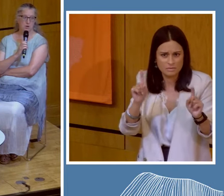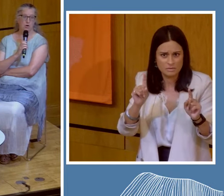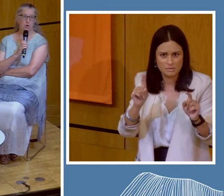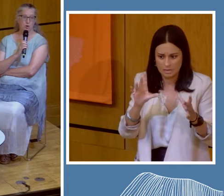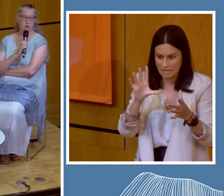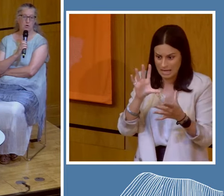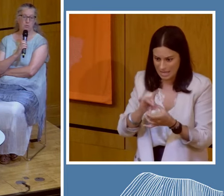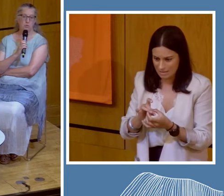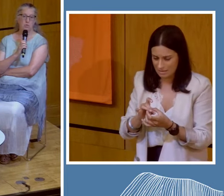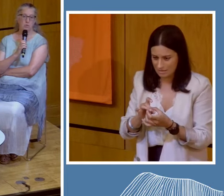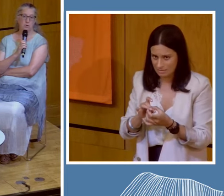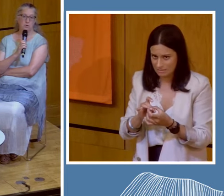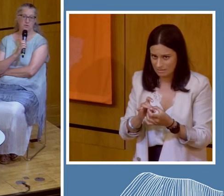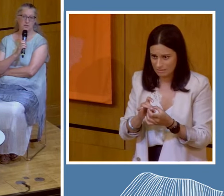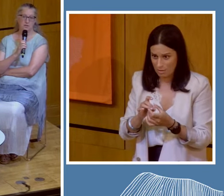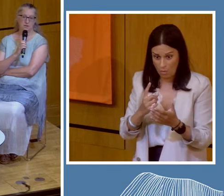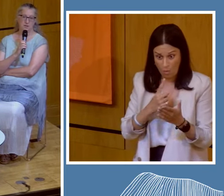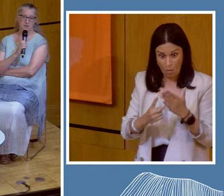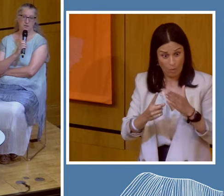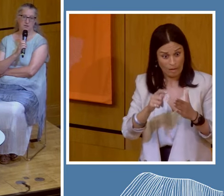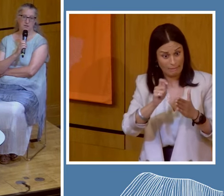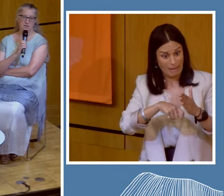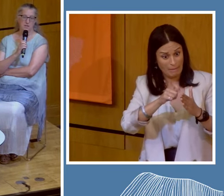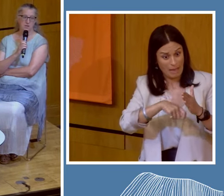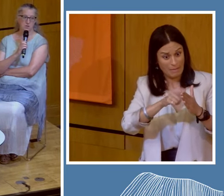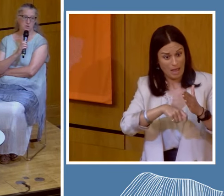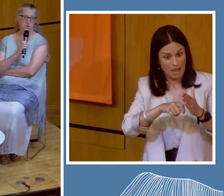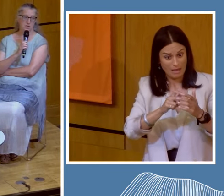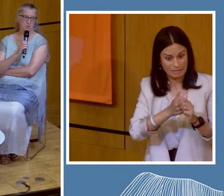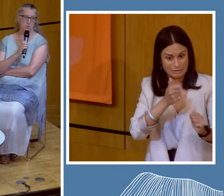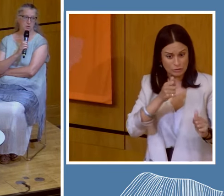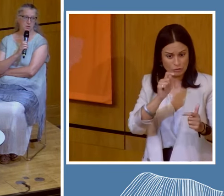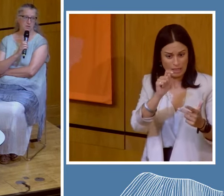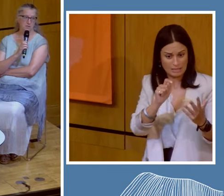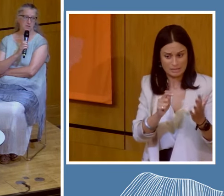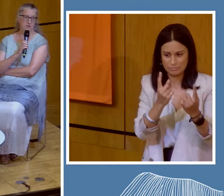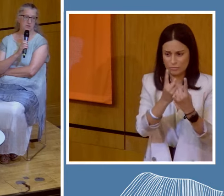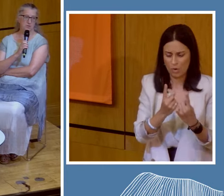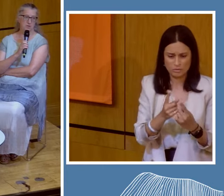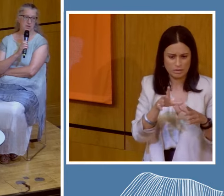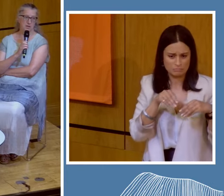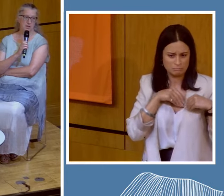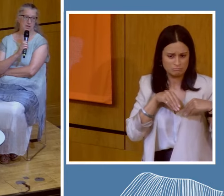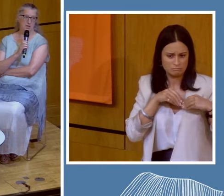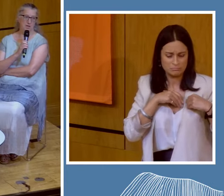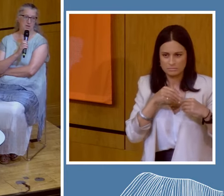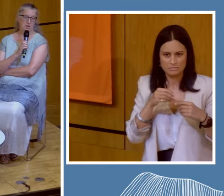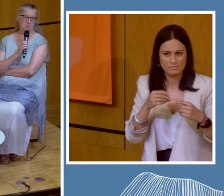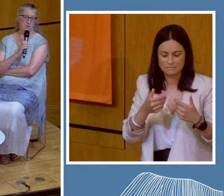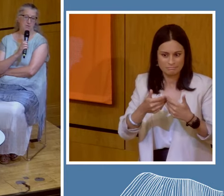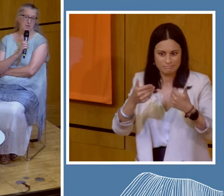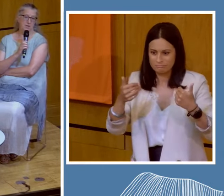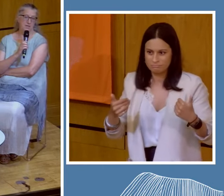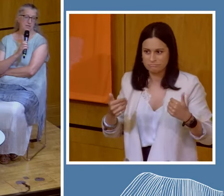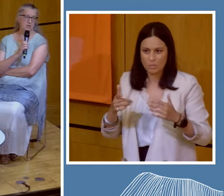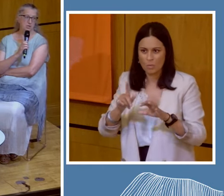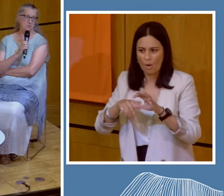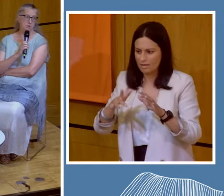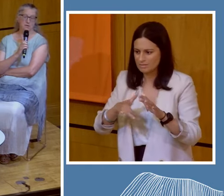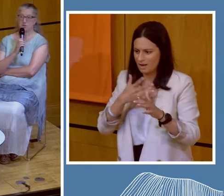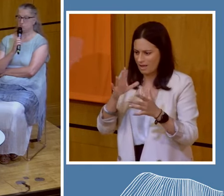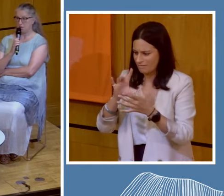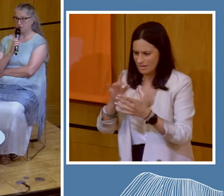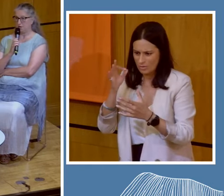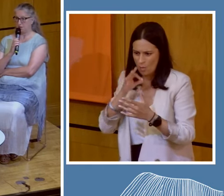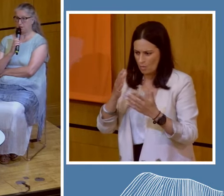about a lot more than the industry, than the products of industry. And that's the